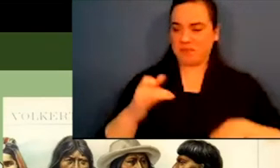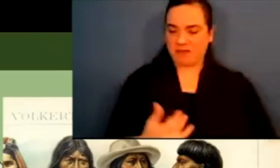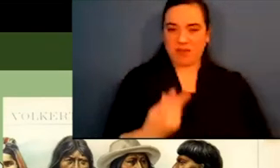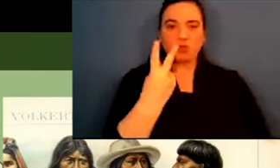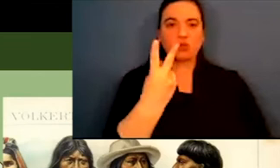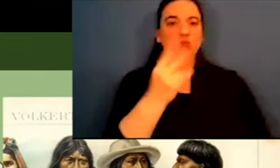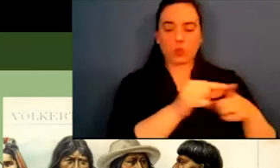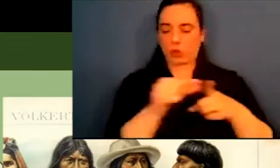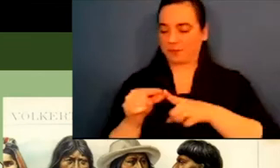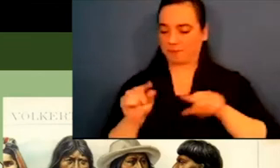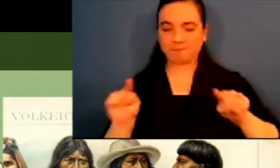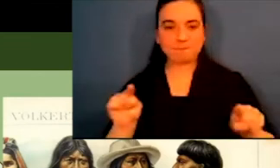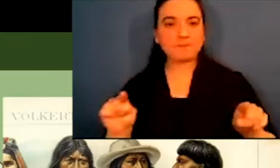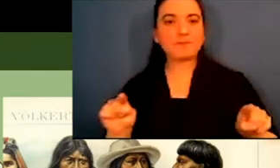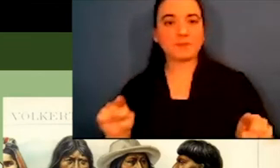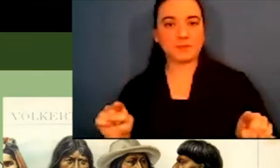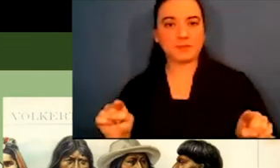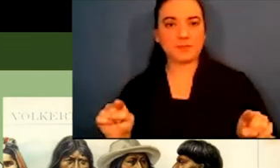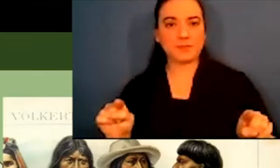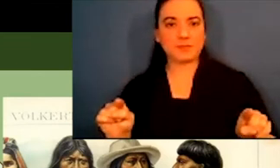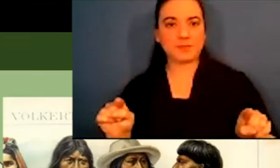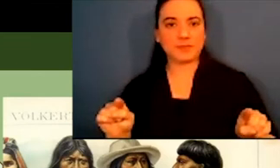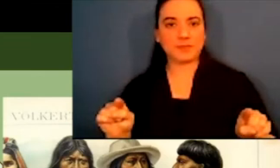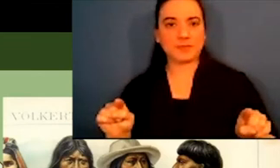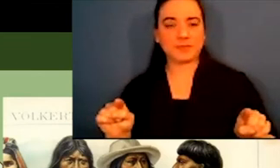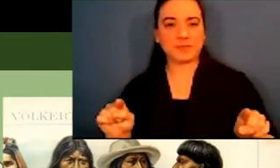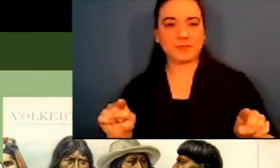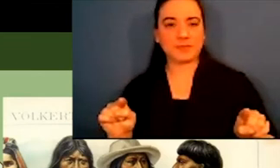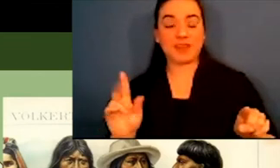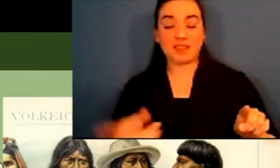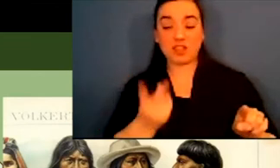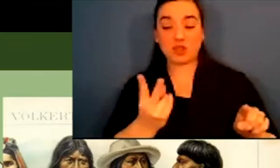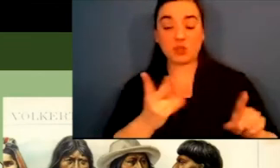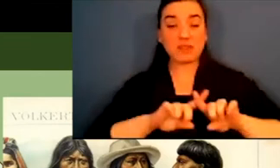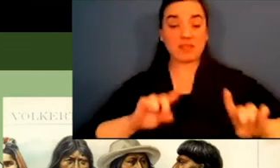two words are two different